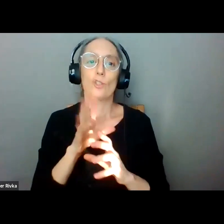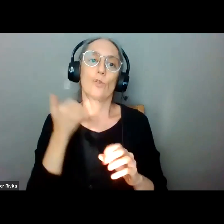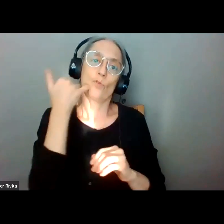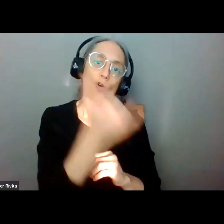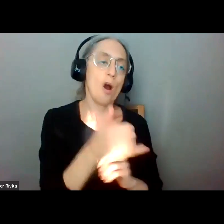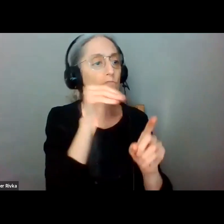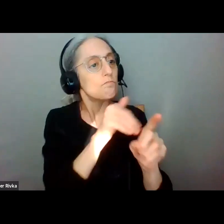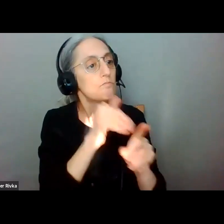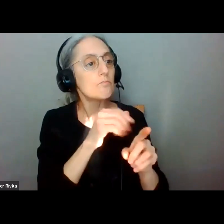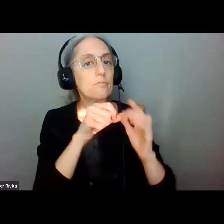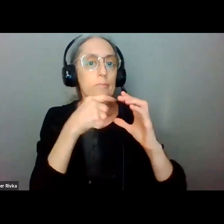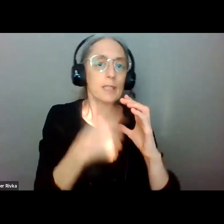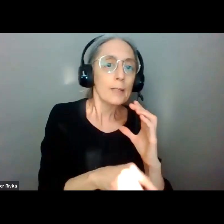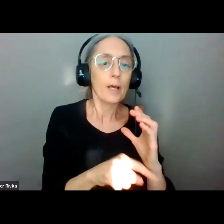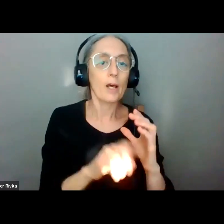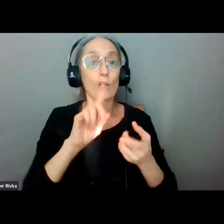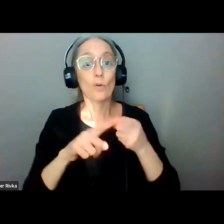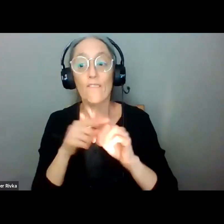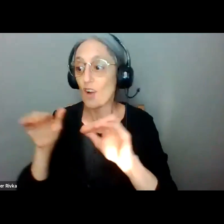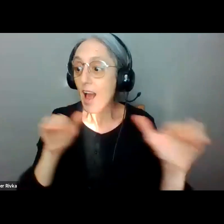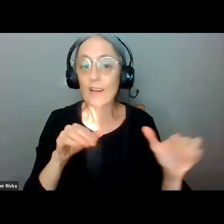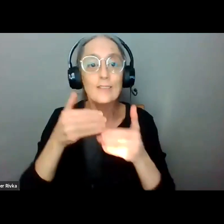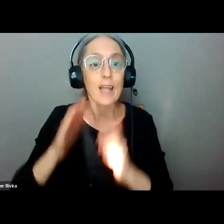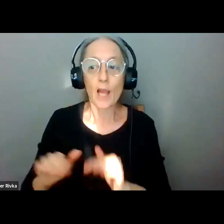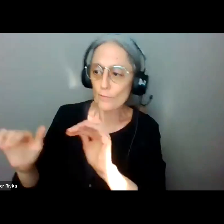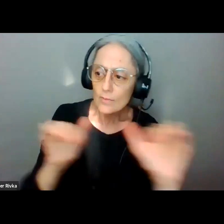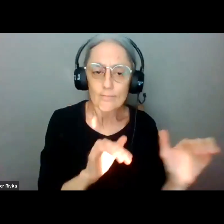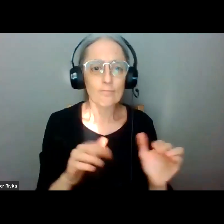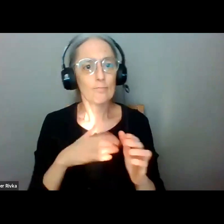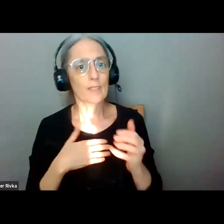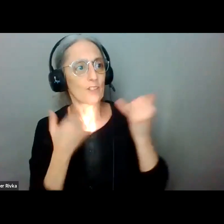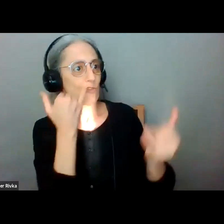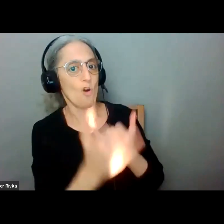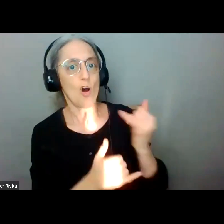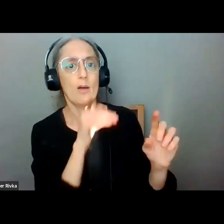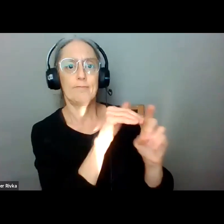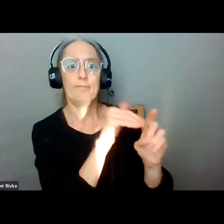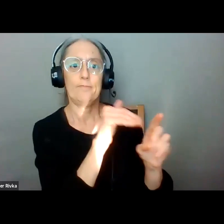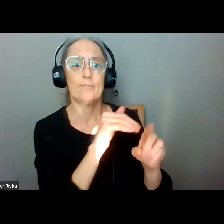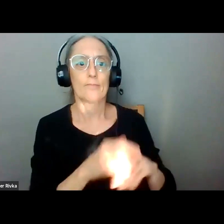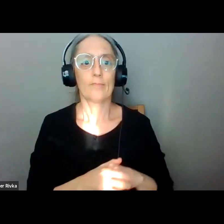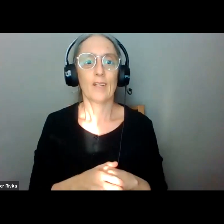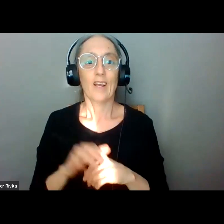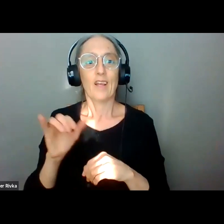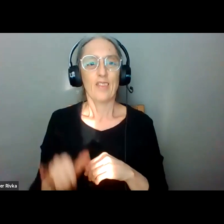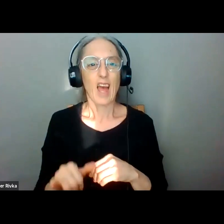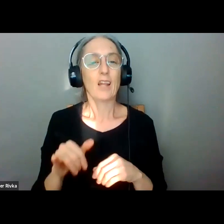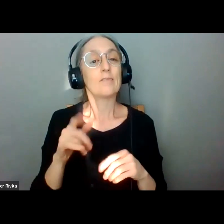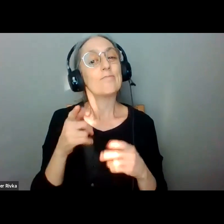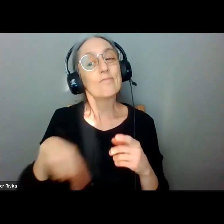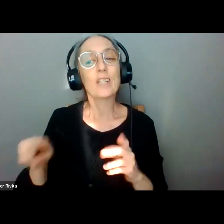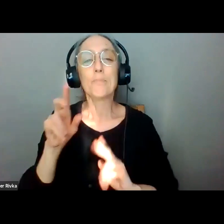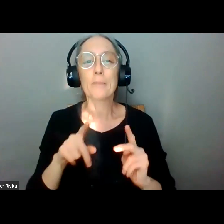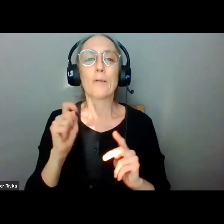friends and your neighbors uh who appreciate what transit does because that really has to come from the constituents um